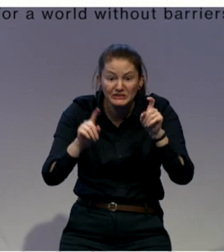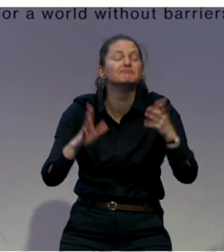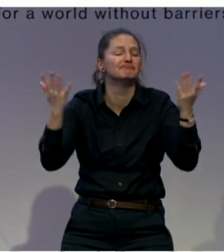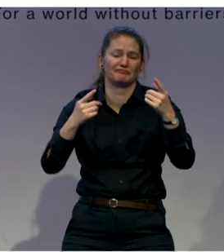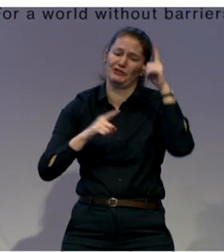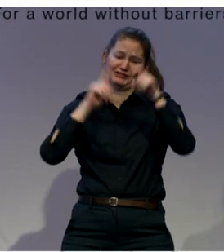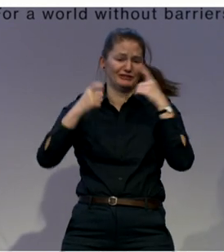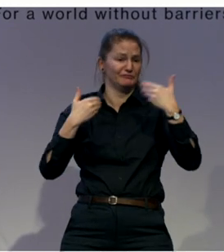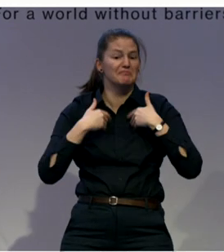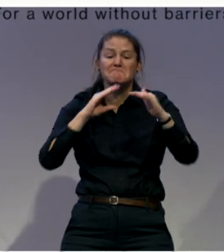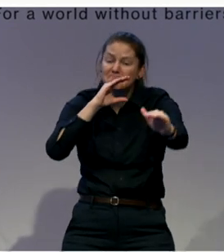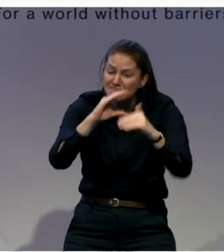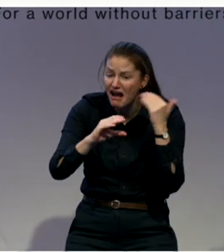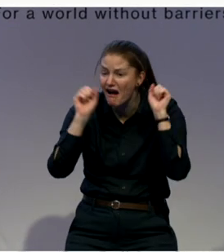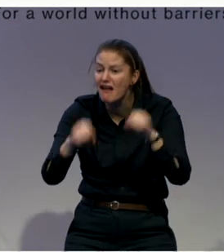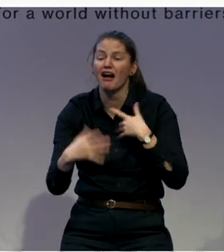thank you very much for listening.